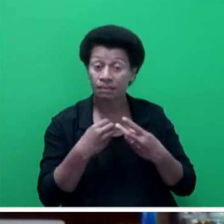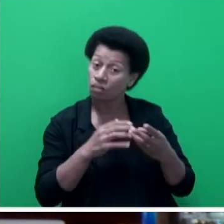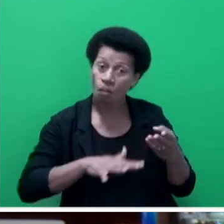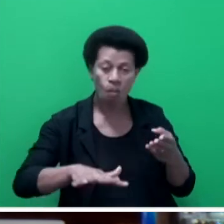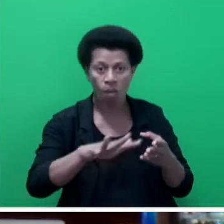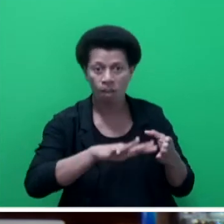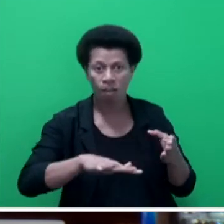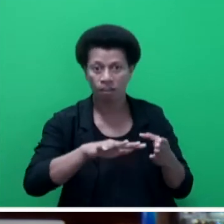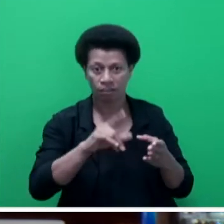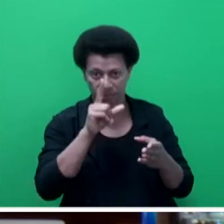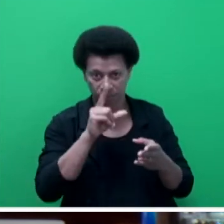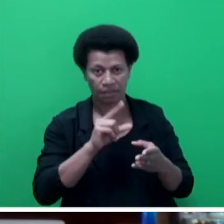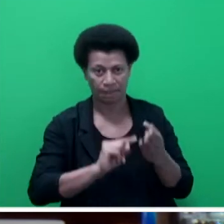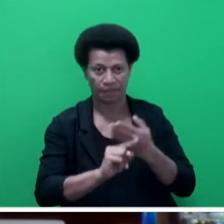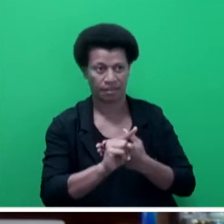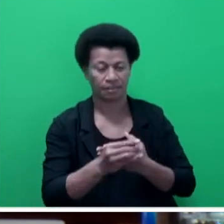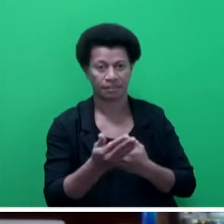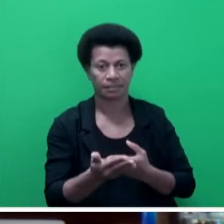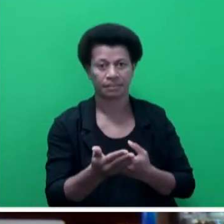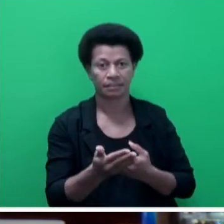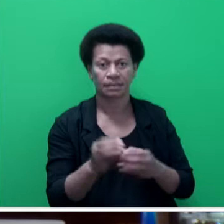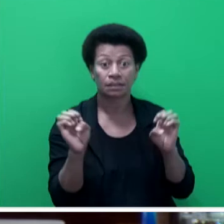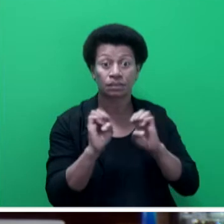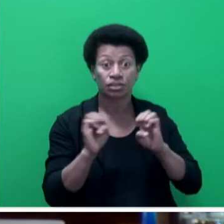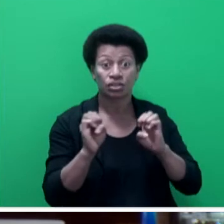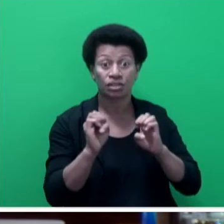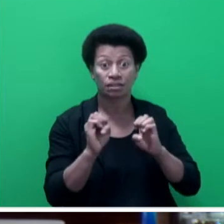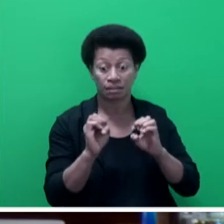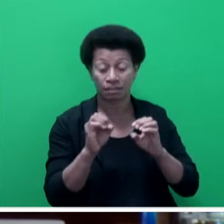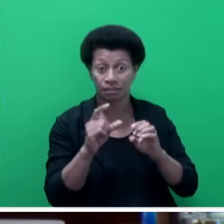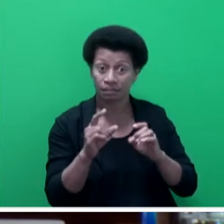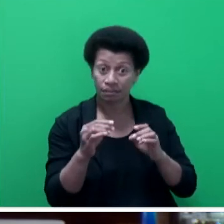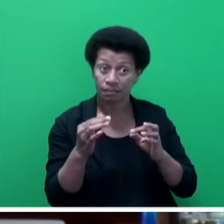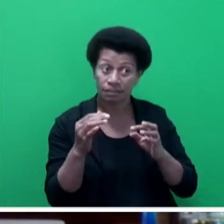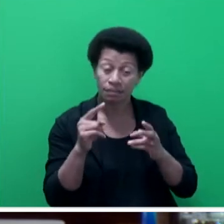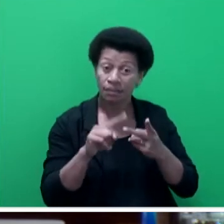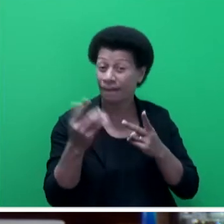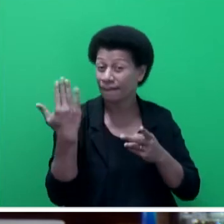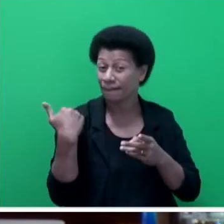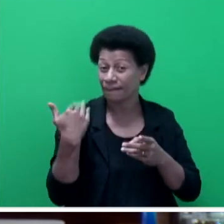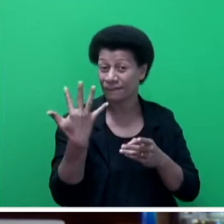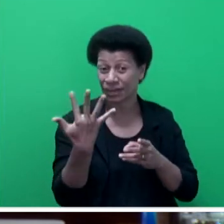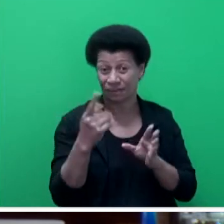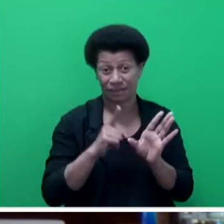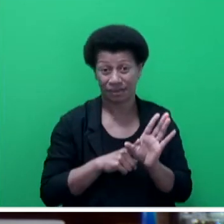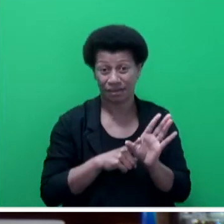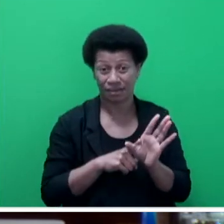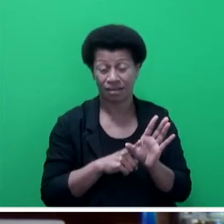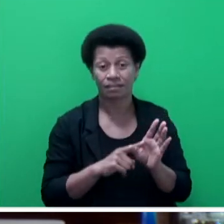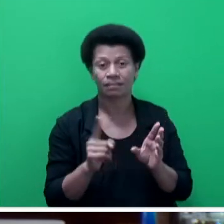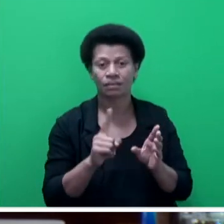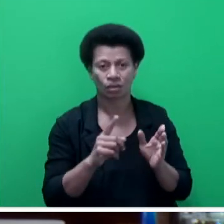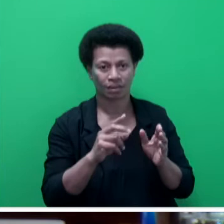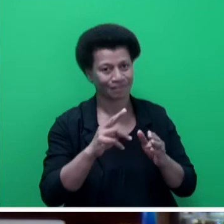An analysis of emergency response statistics over the last five years revealed that NFA